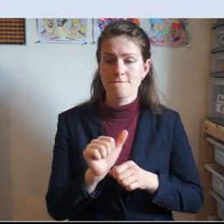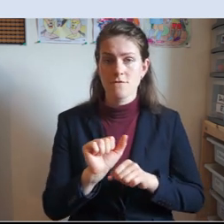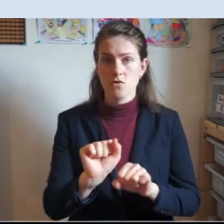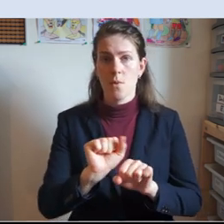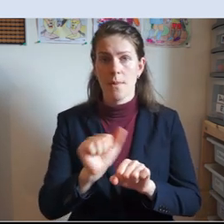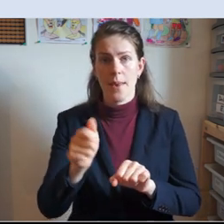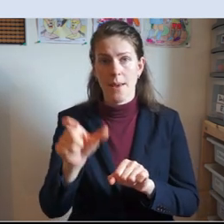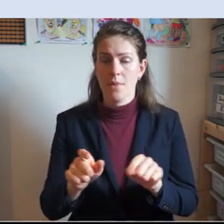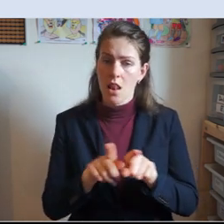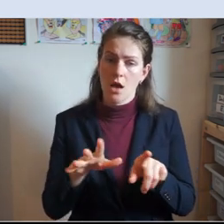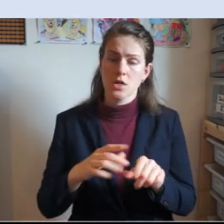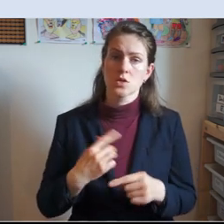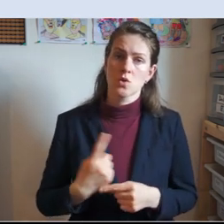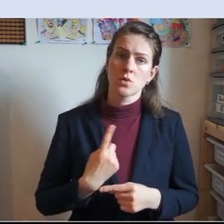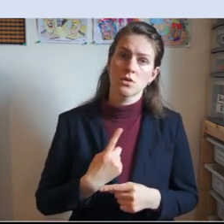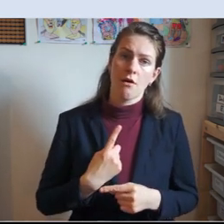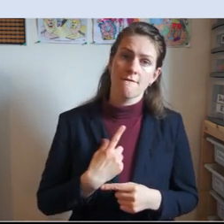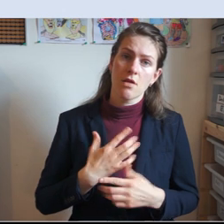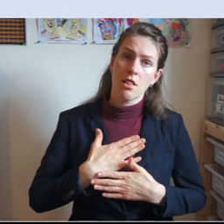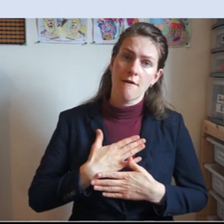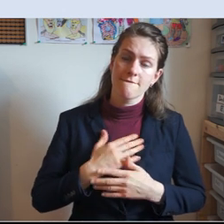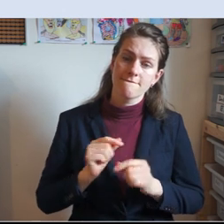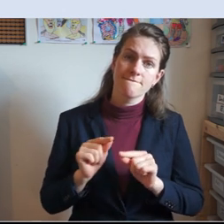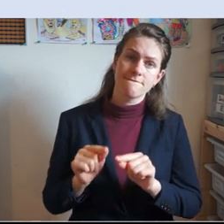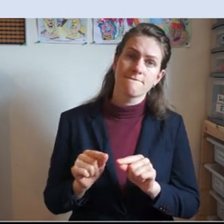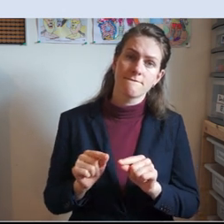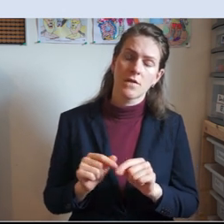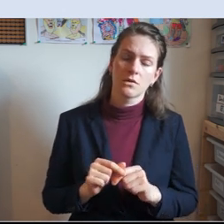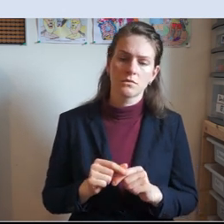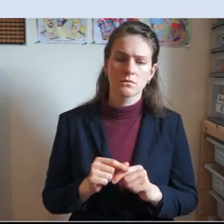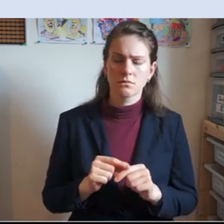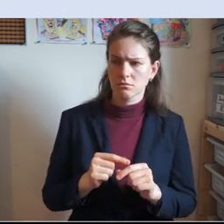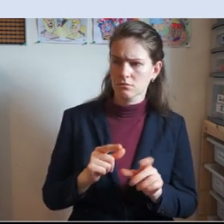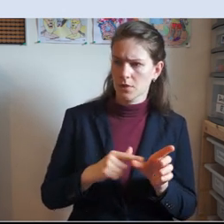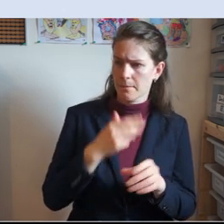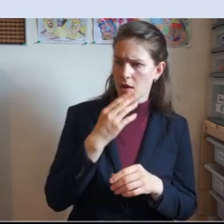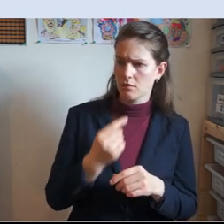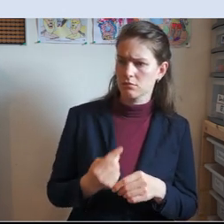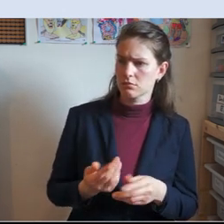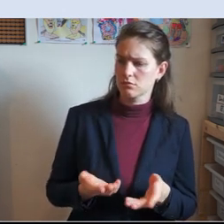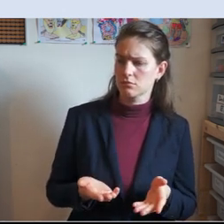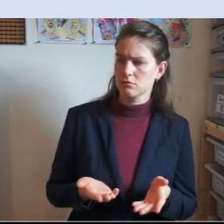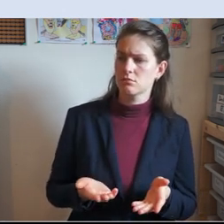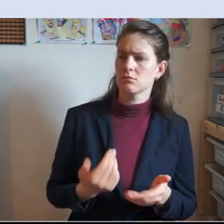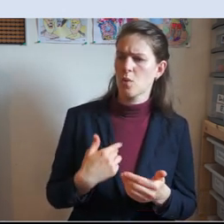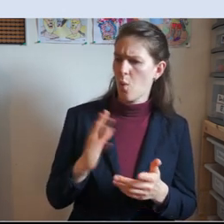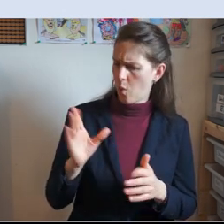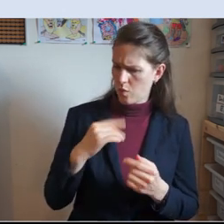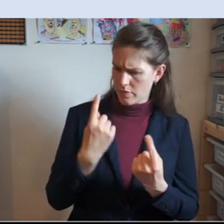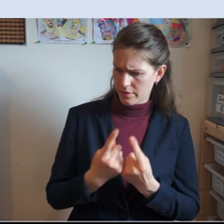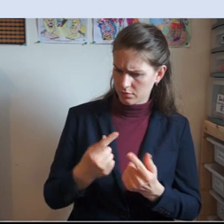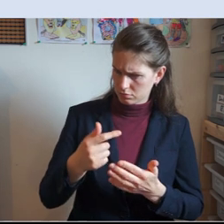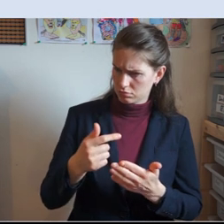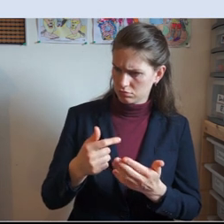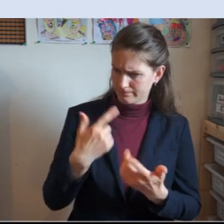neighbour as thyself. The young man said unto him, All these